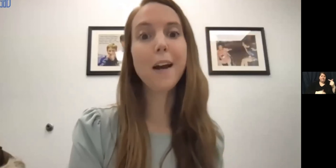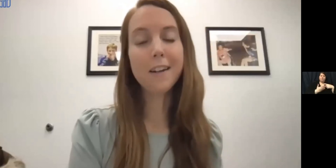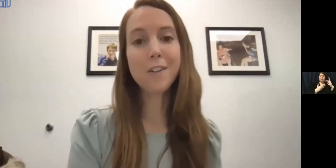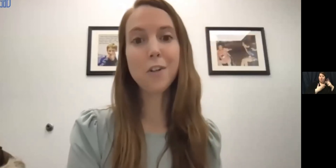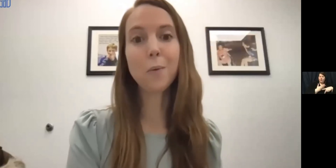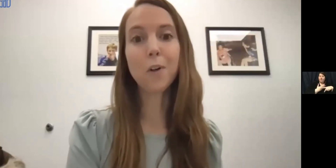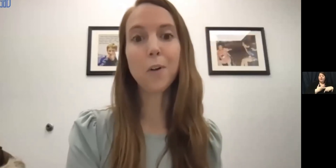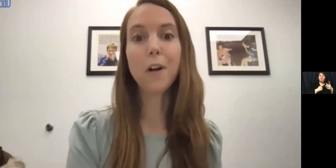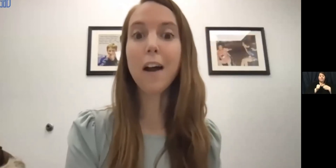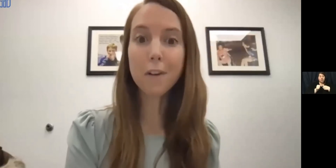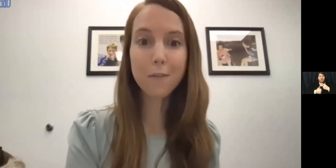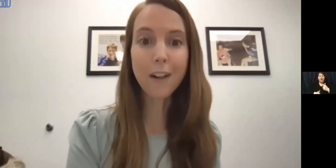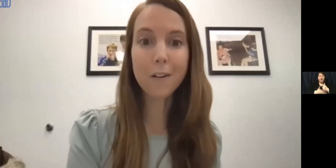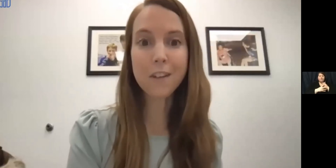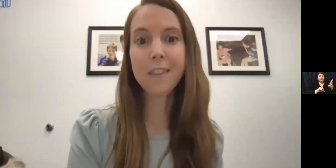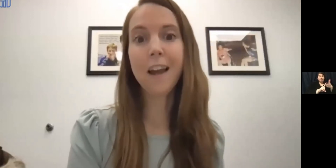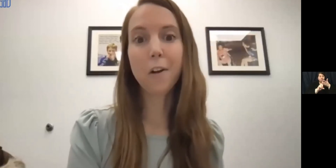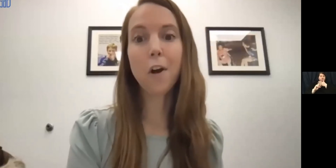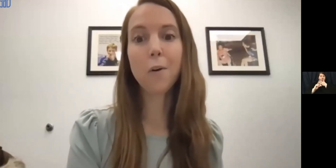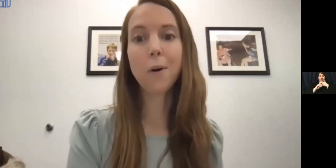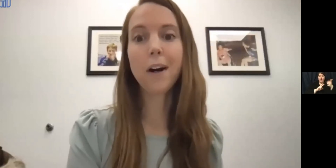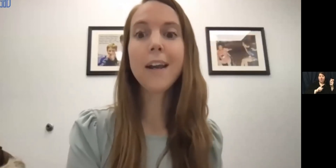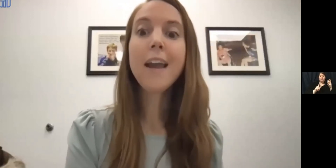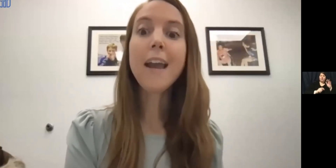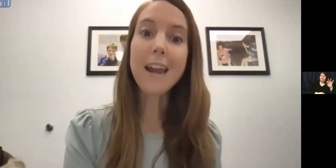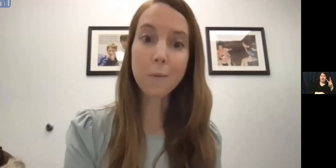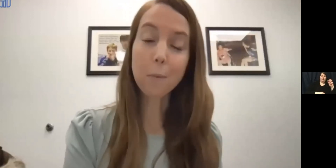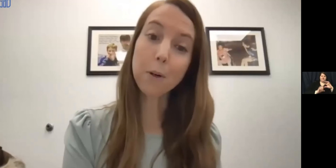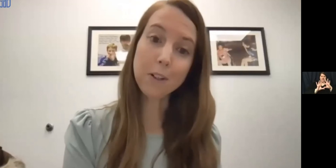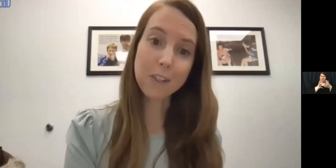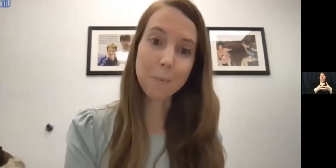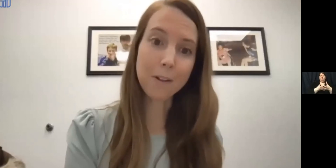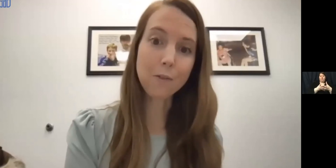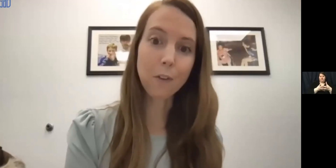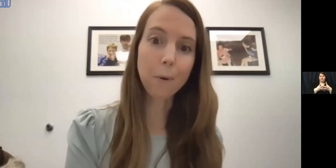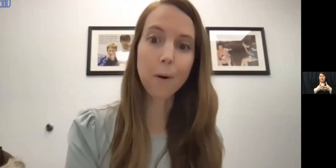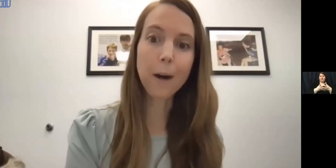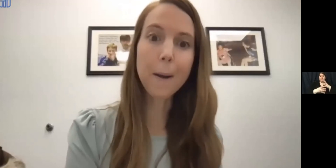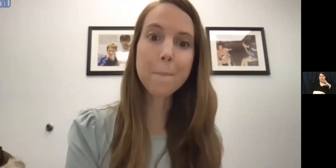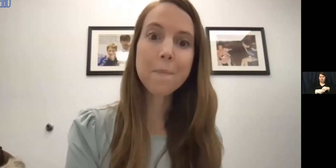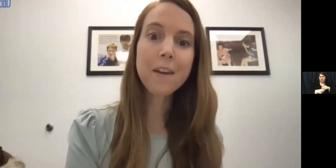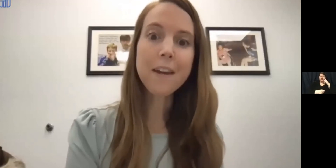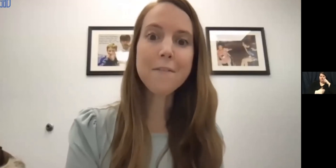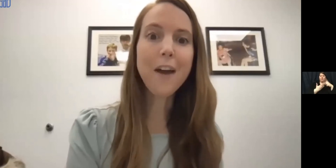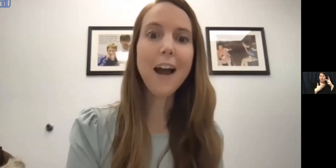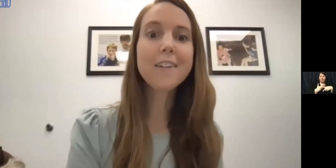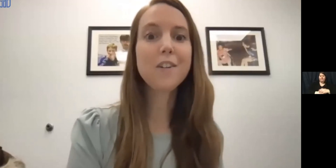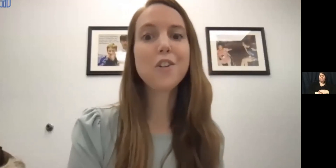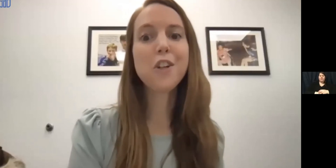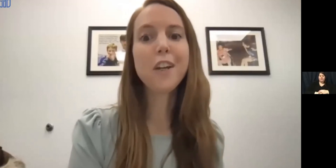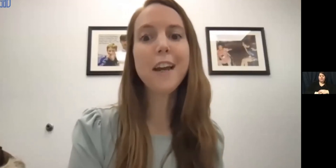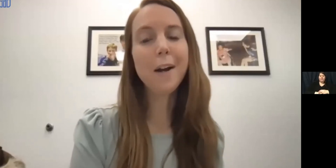helped us to recruit other fellows in that cohort and participants for the program. In